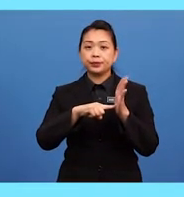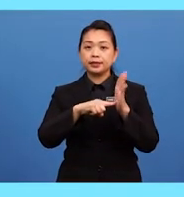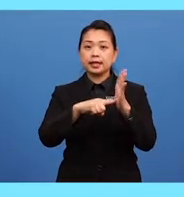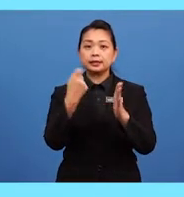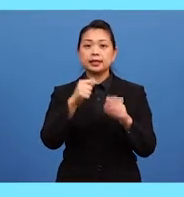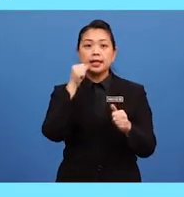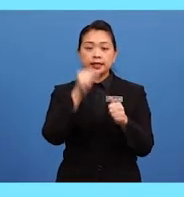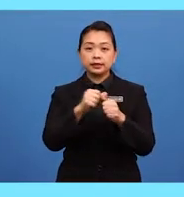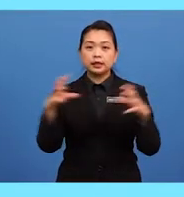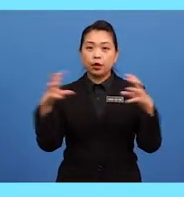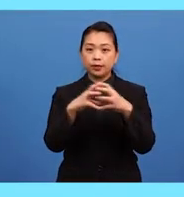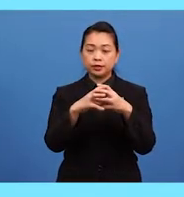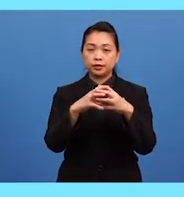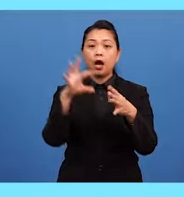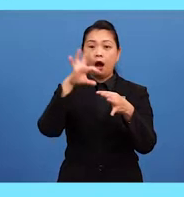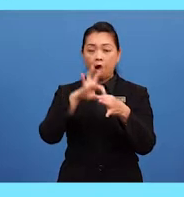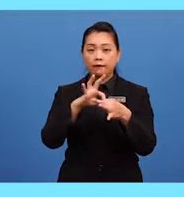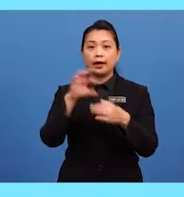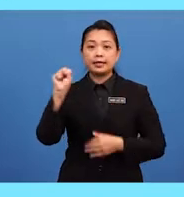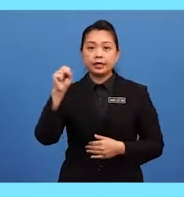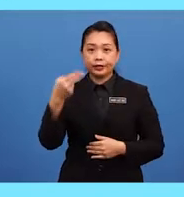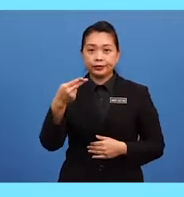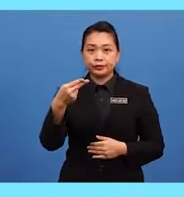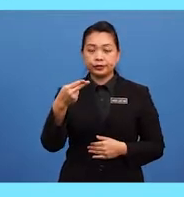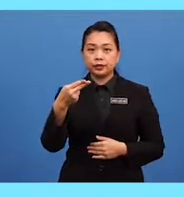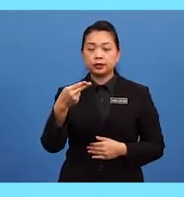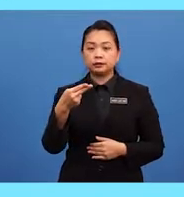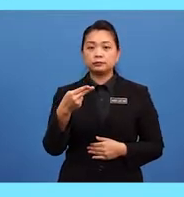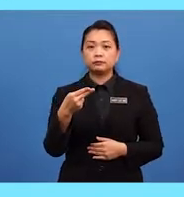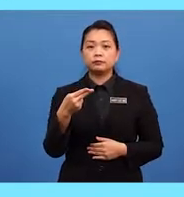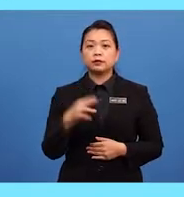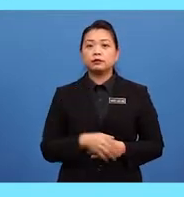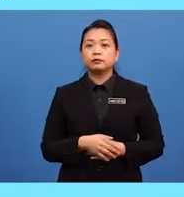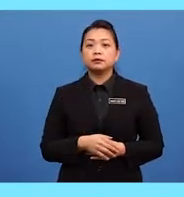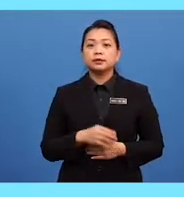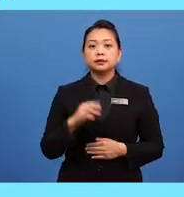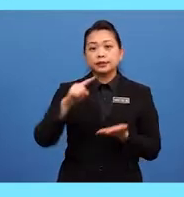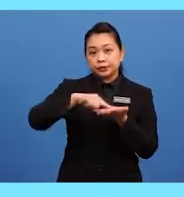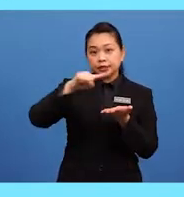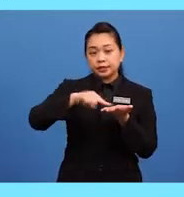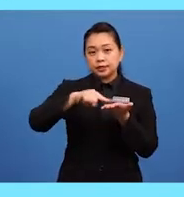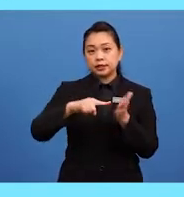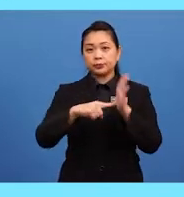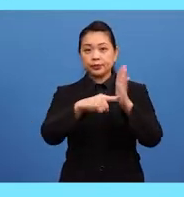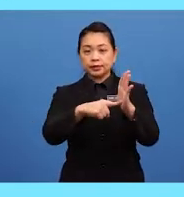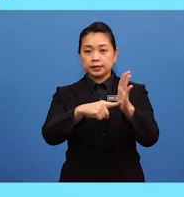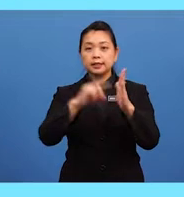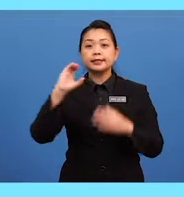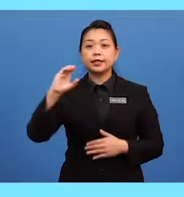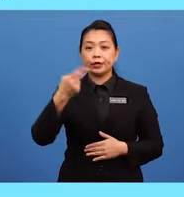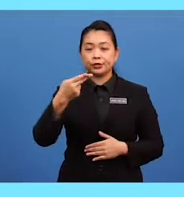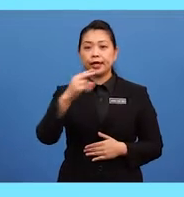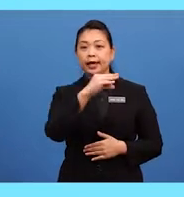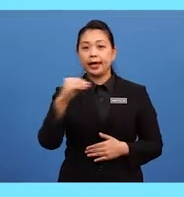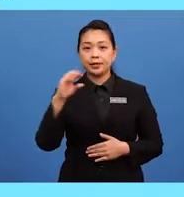combination of SH. While checks and out represent the letters CH